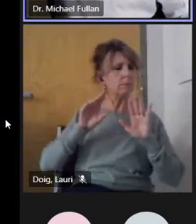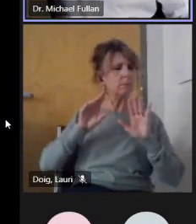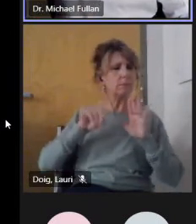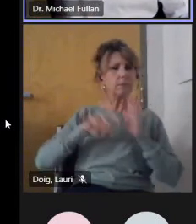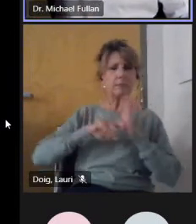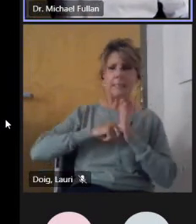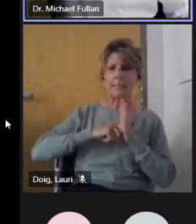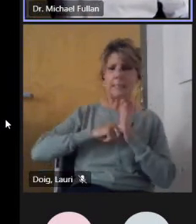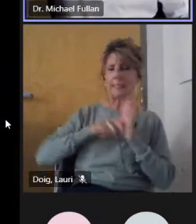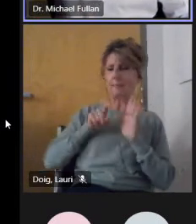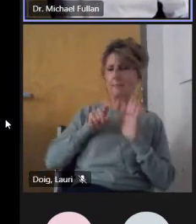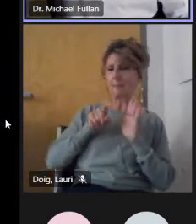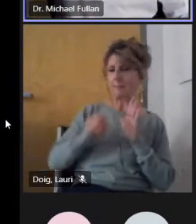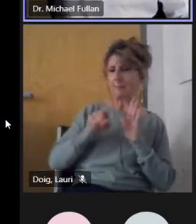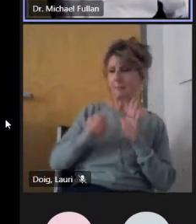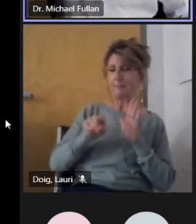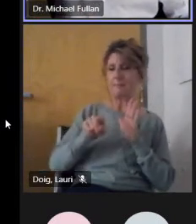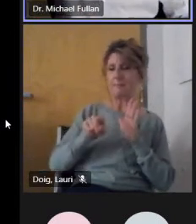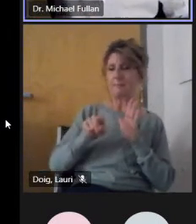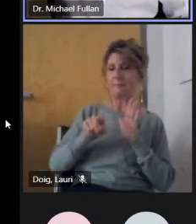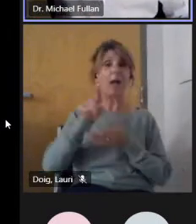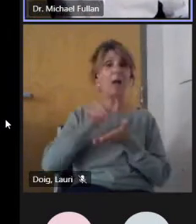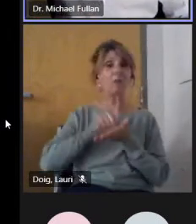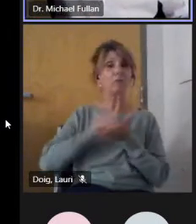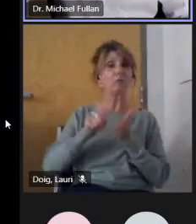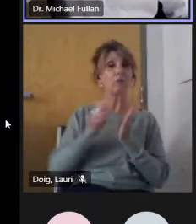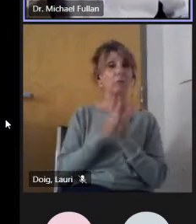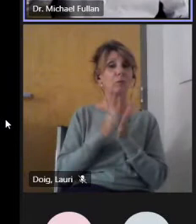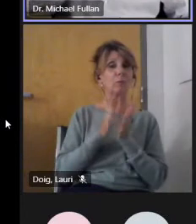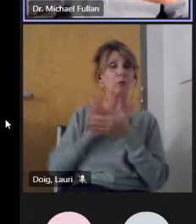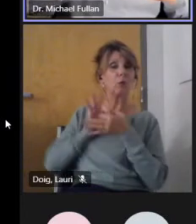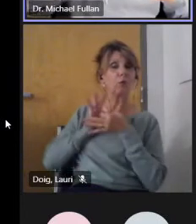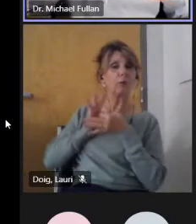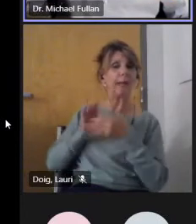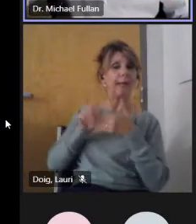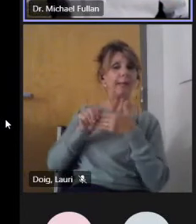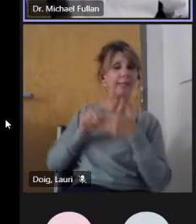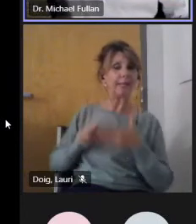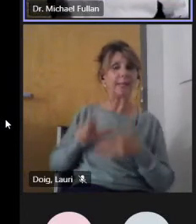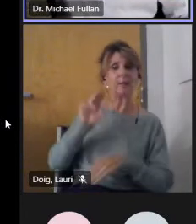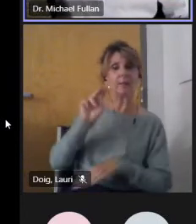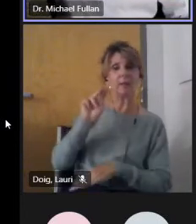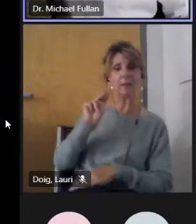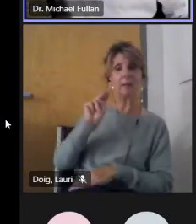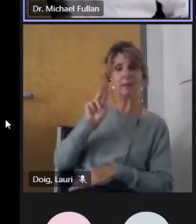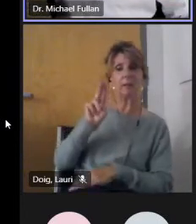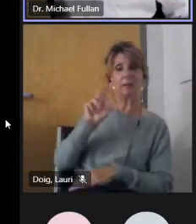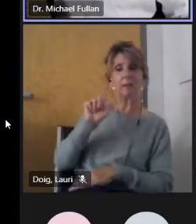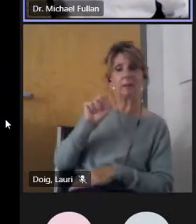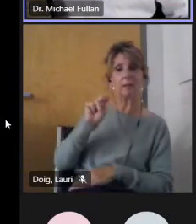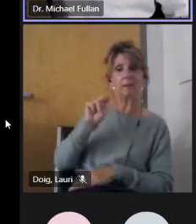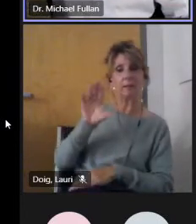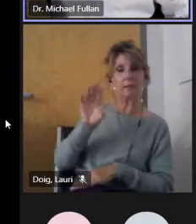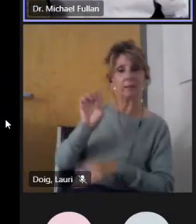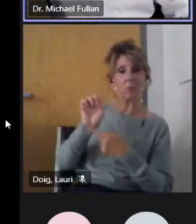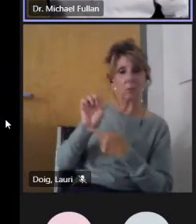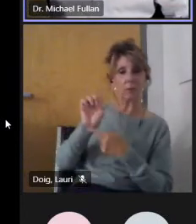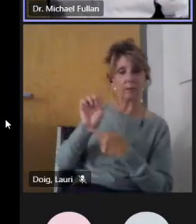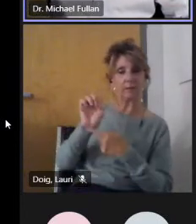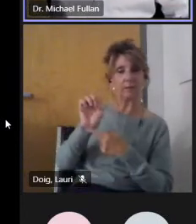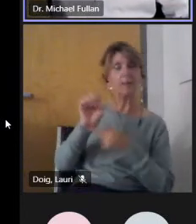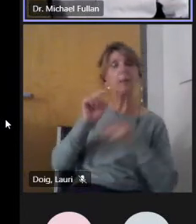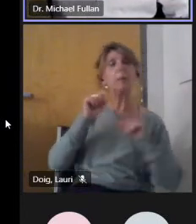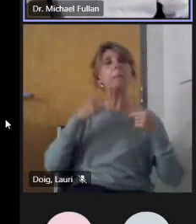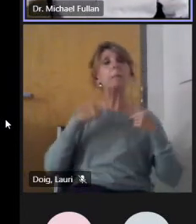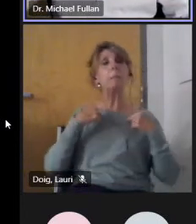looked at strategies out there, most of the strategies looked alike. People have a mission statement, they have a strategic plan, they have capacity